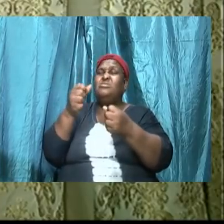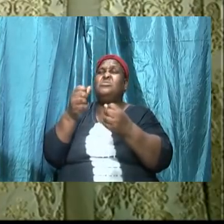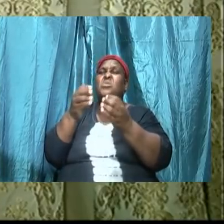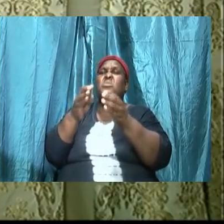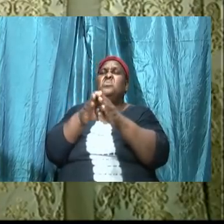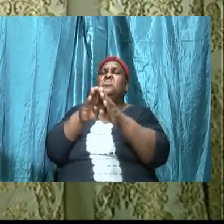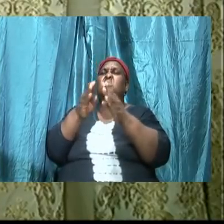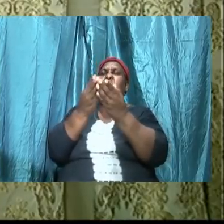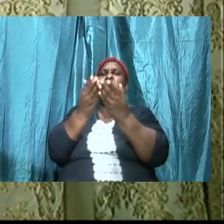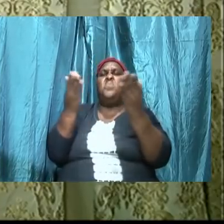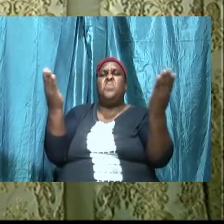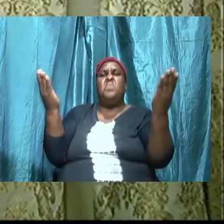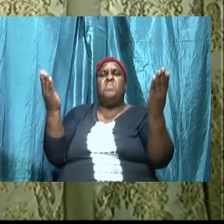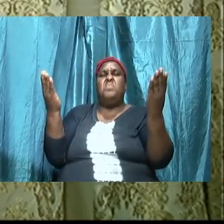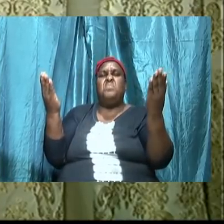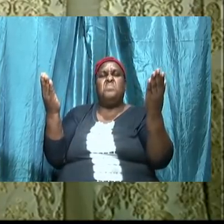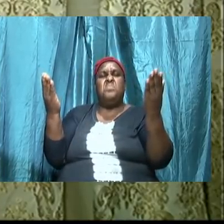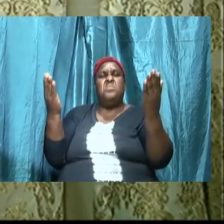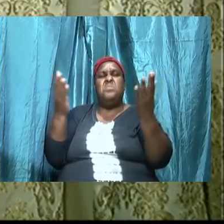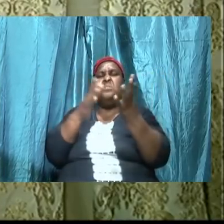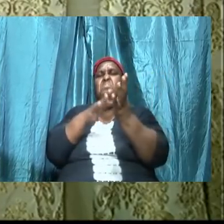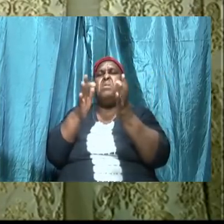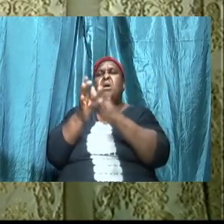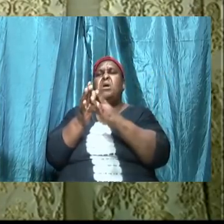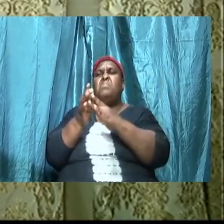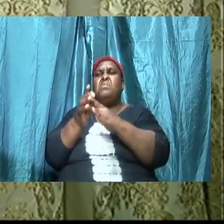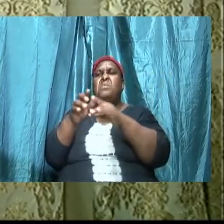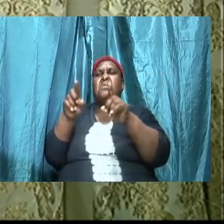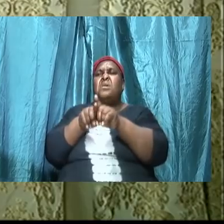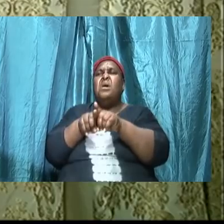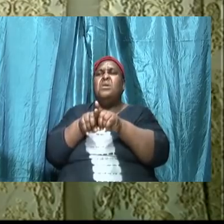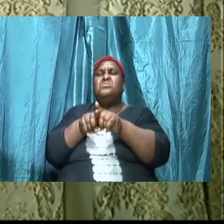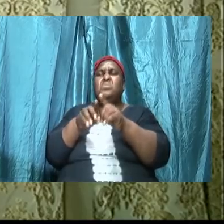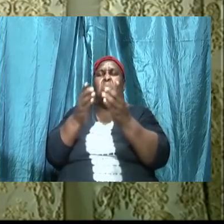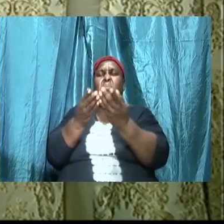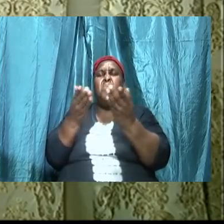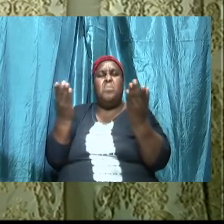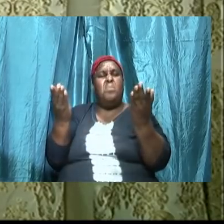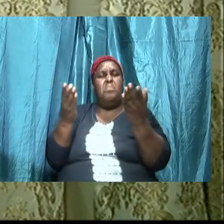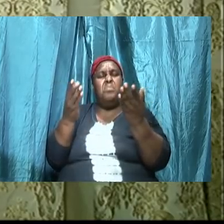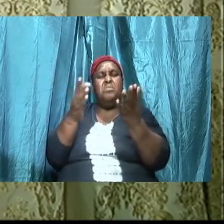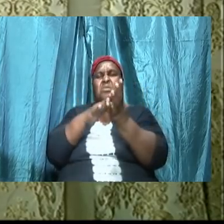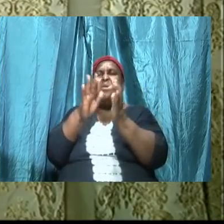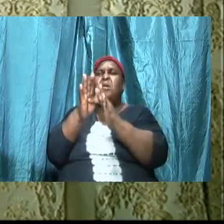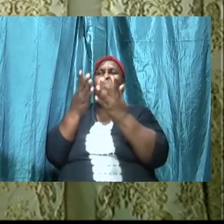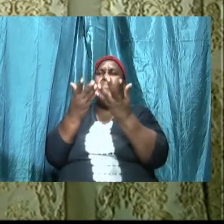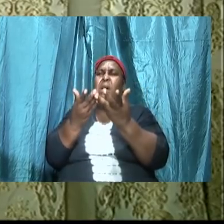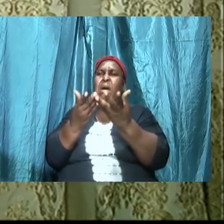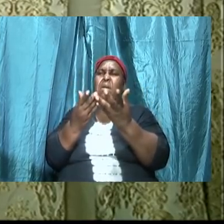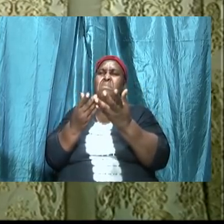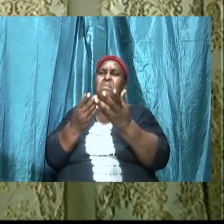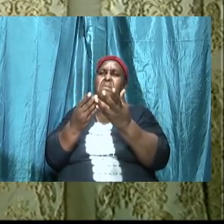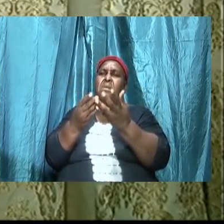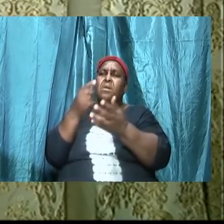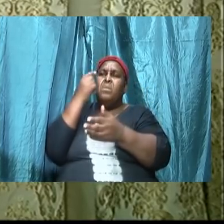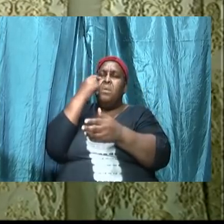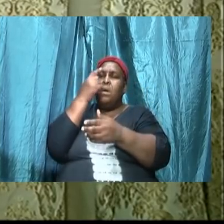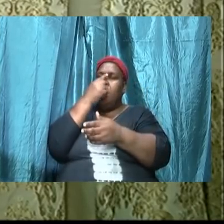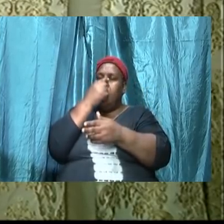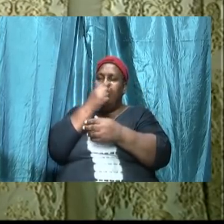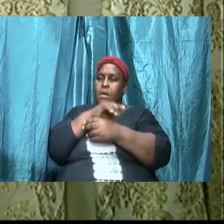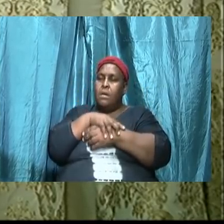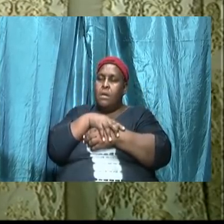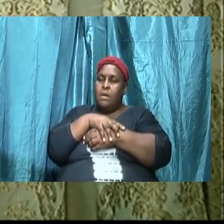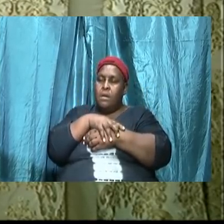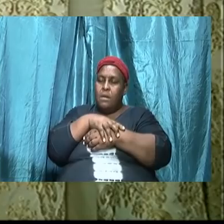time to read the word as we open it will I start draw yet we can watch TV and we can read other things and